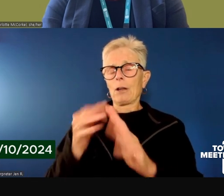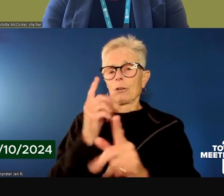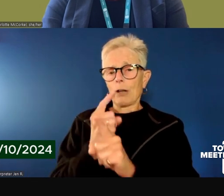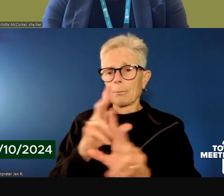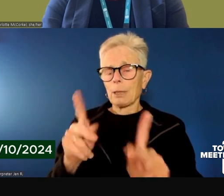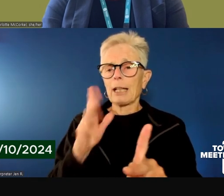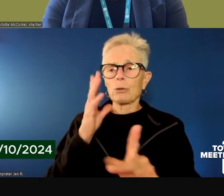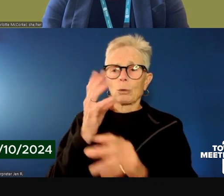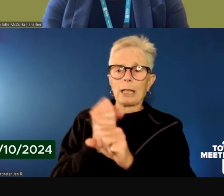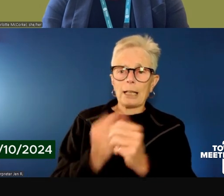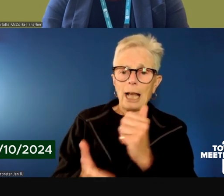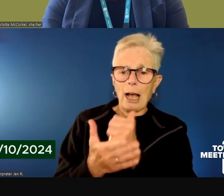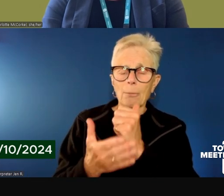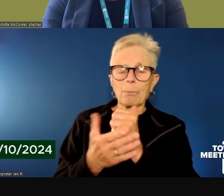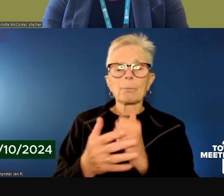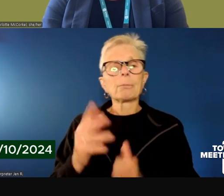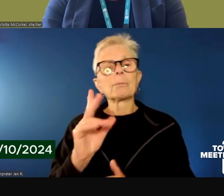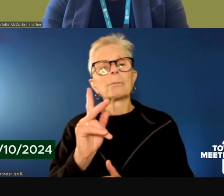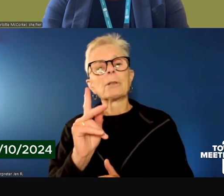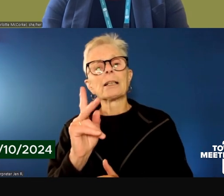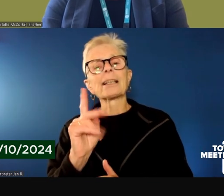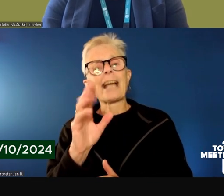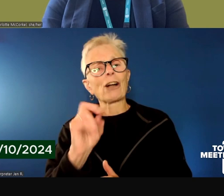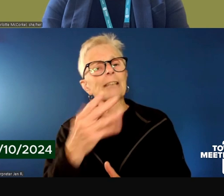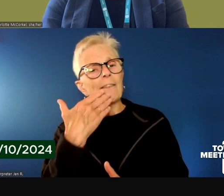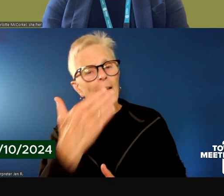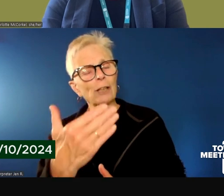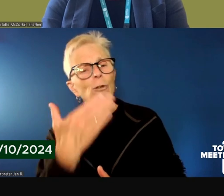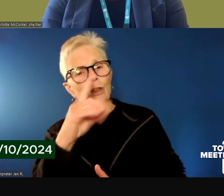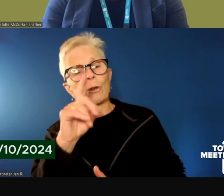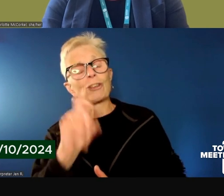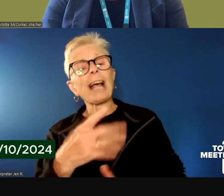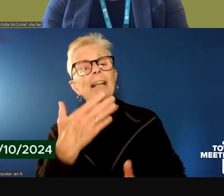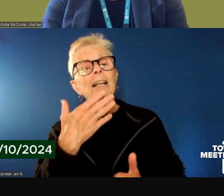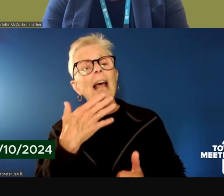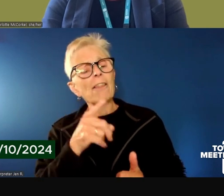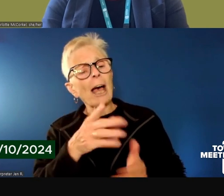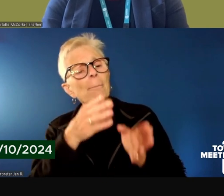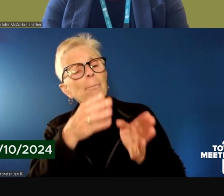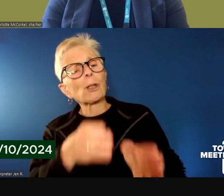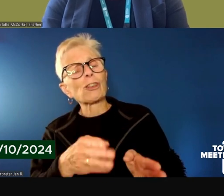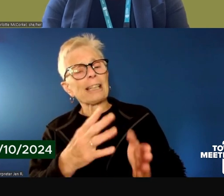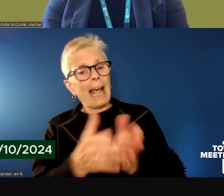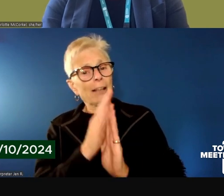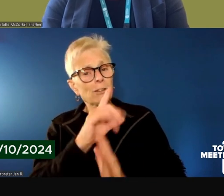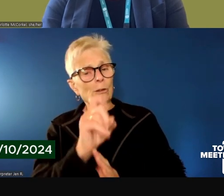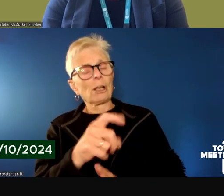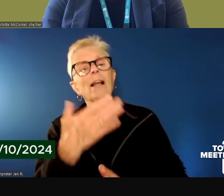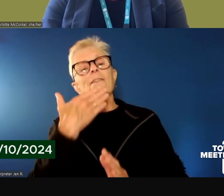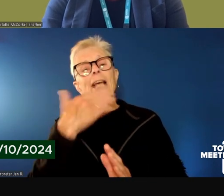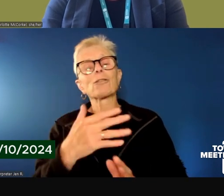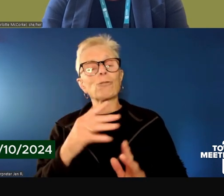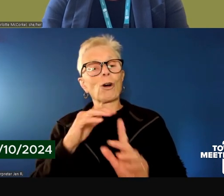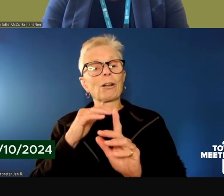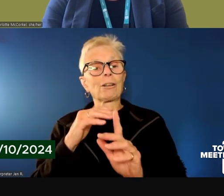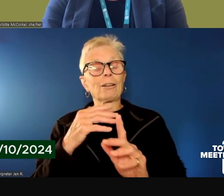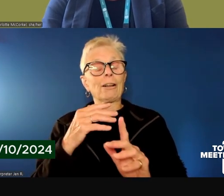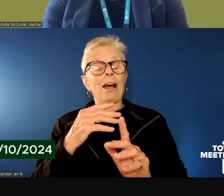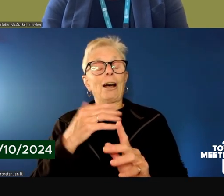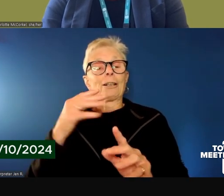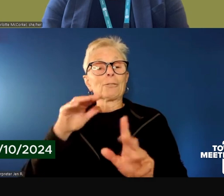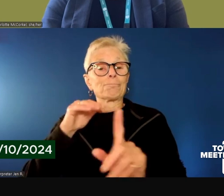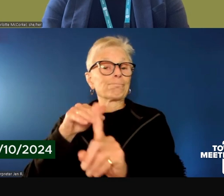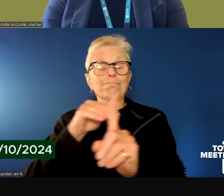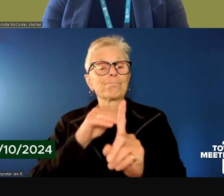Thank you. It's a great question. And thanks for noting what today is too. It's an important reminder about what we're working on here.